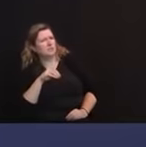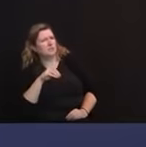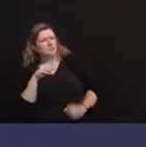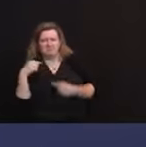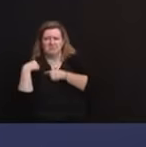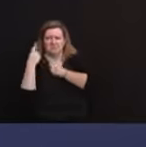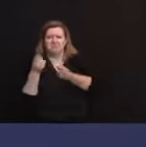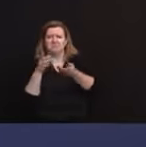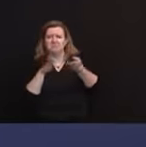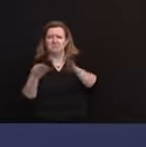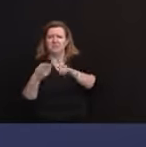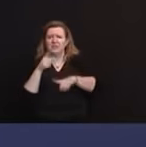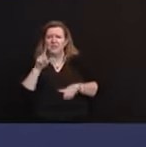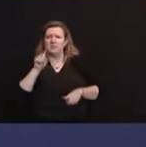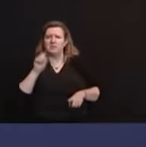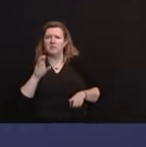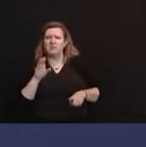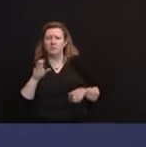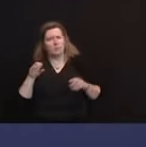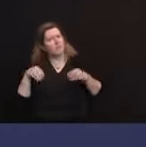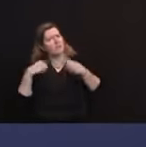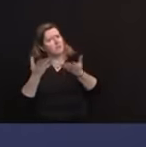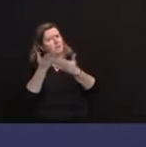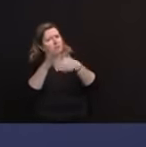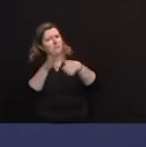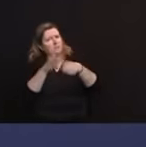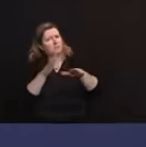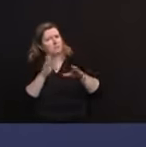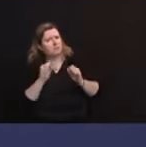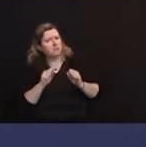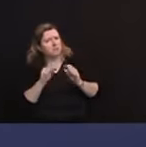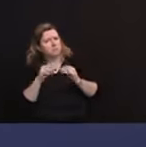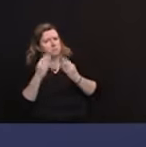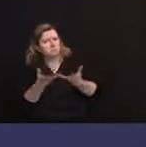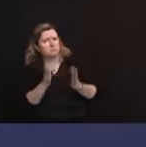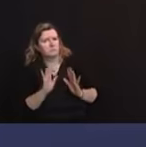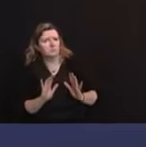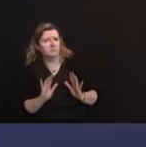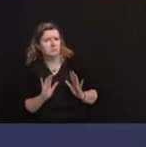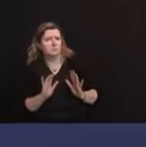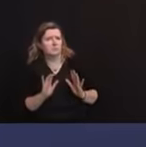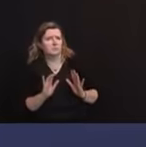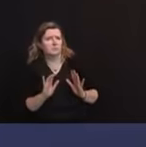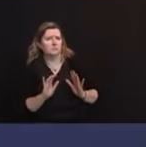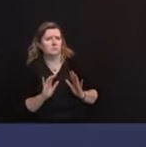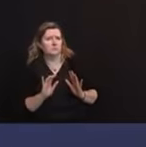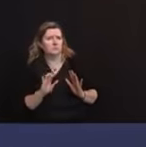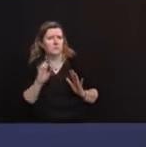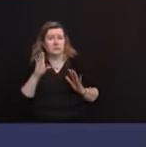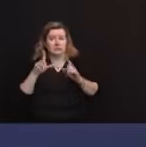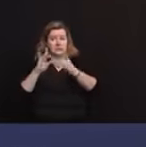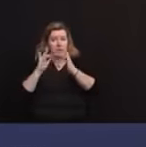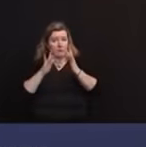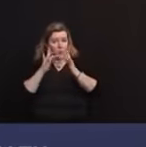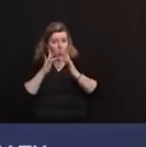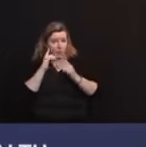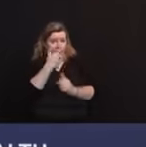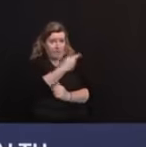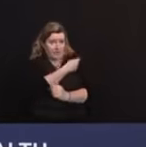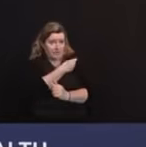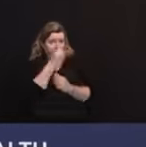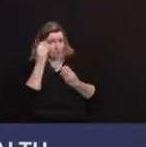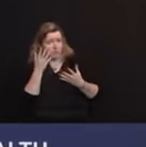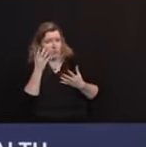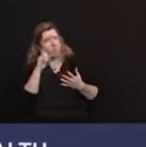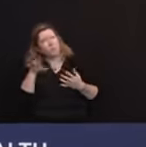that over the past couple of weeks. And again, the dashboard, you're hoping for early to mid-January, right? Yeah,